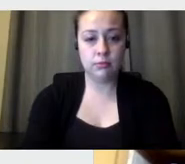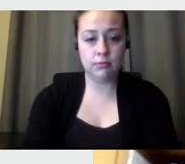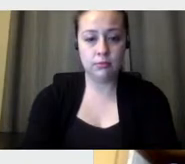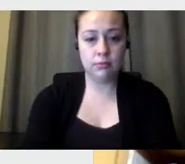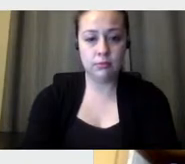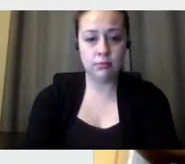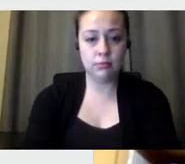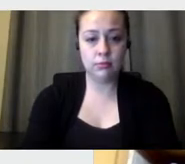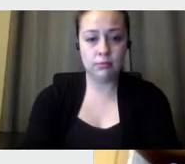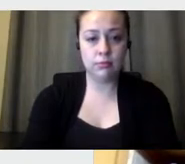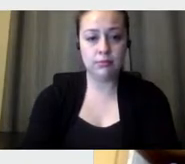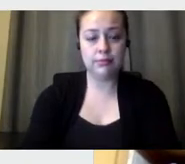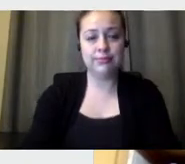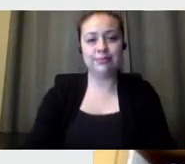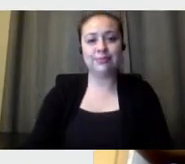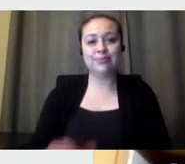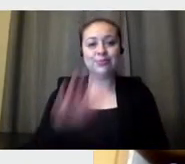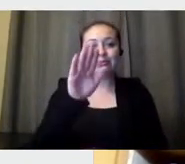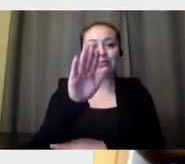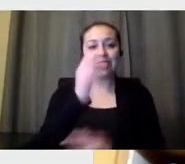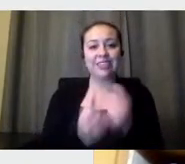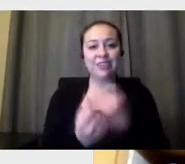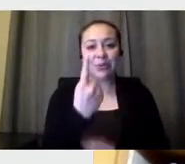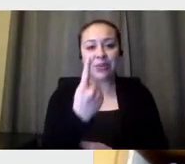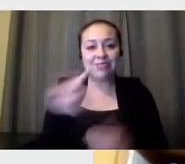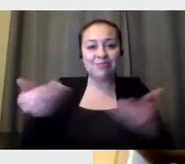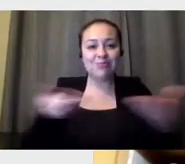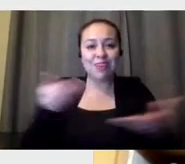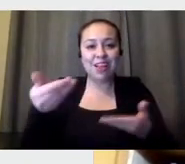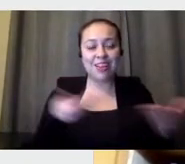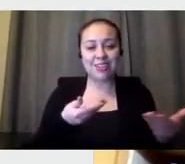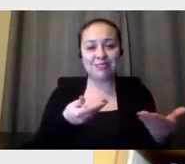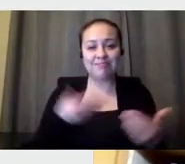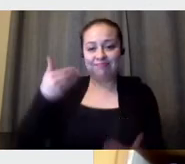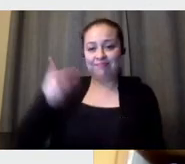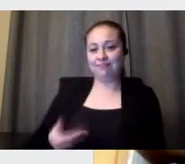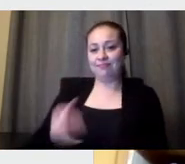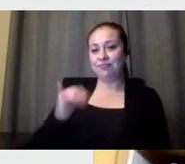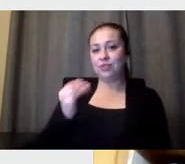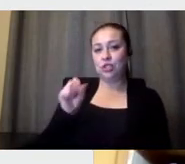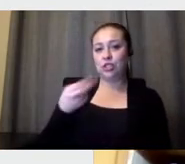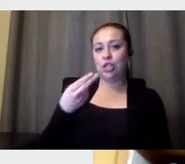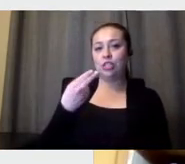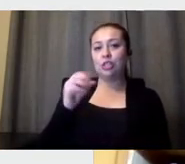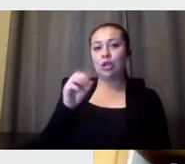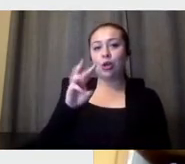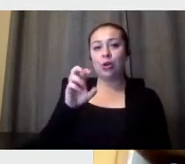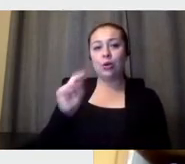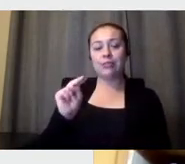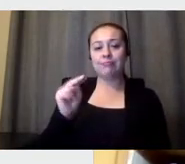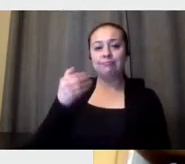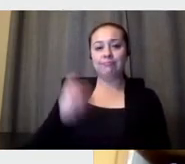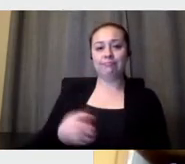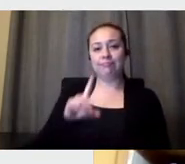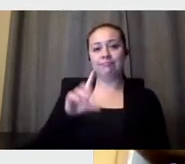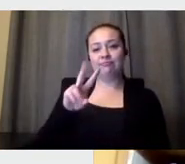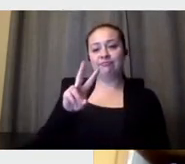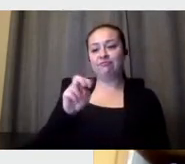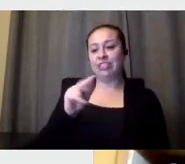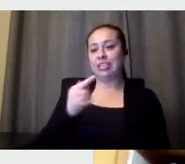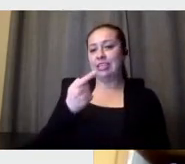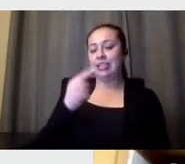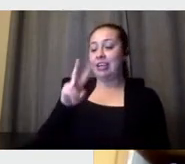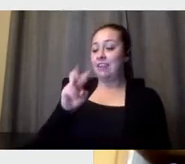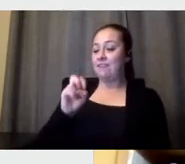Good evening, everyone, and welcome. My name is Josh Owen. I'm the Vignelli Distinguished Professor of Design